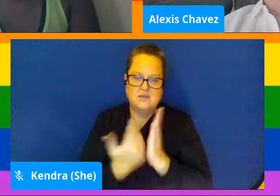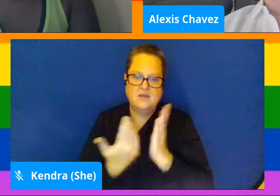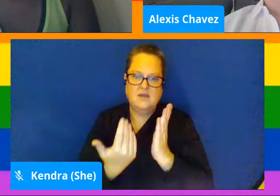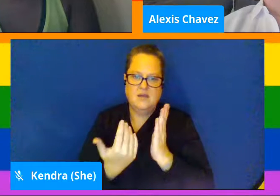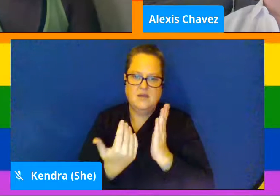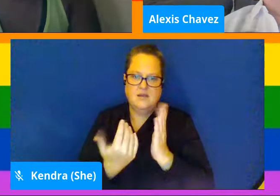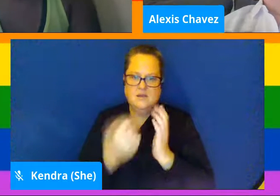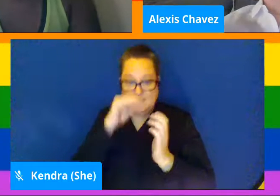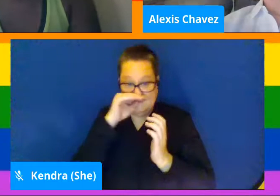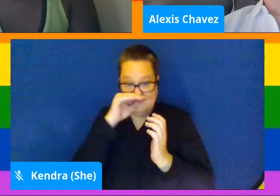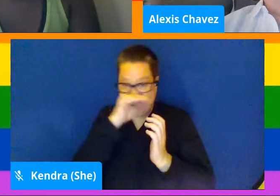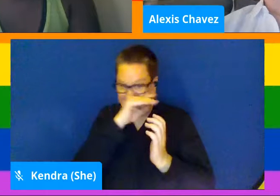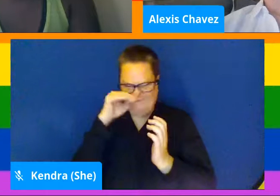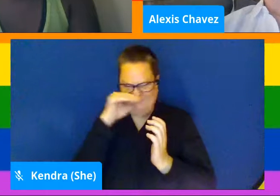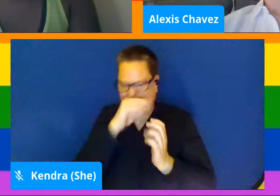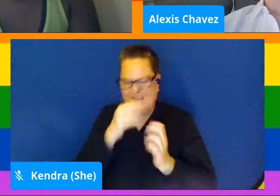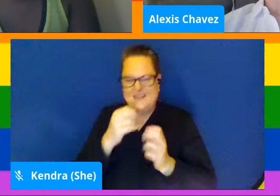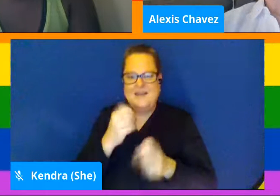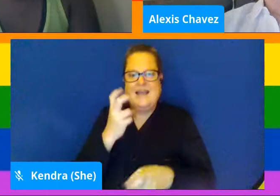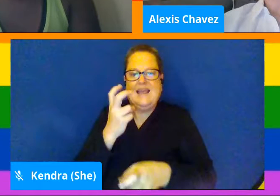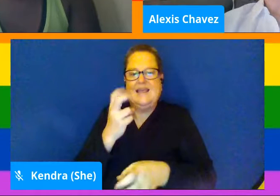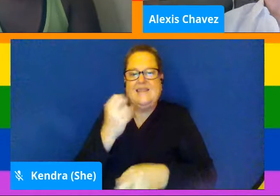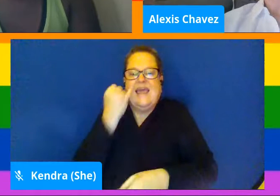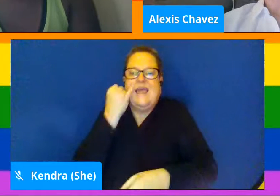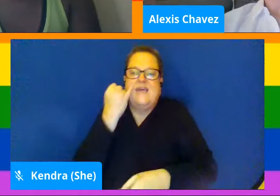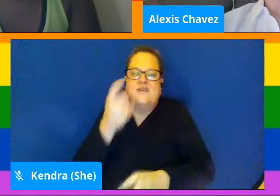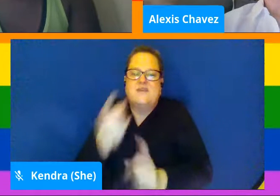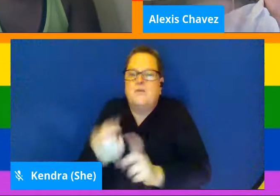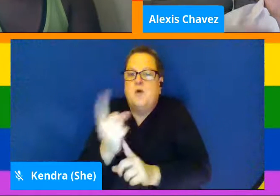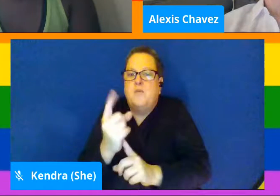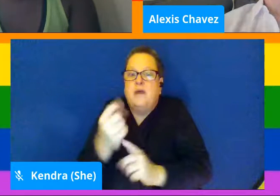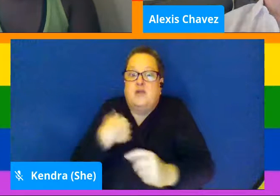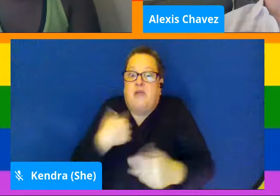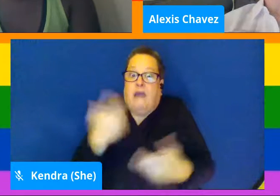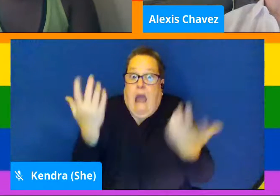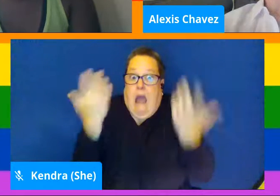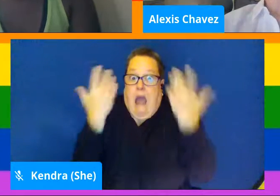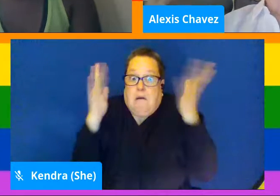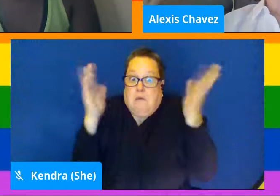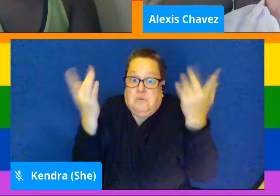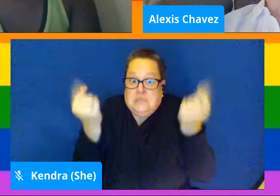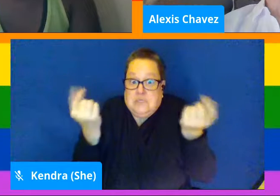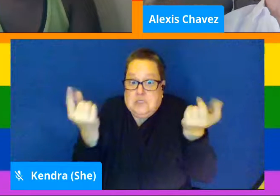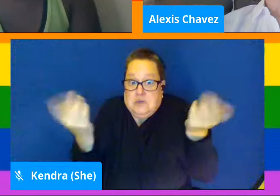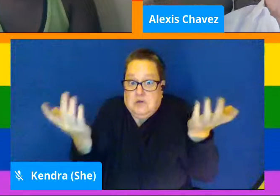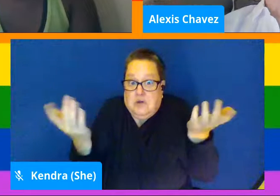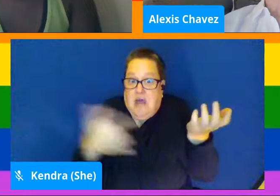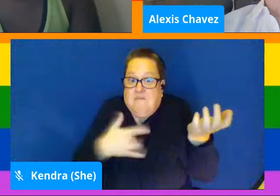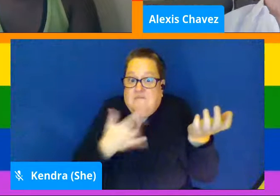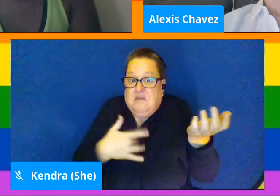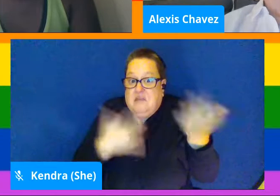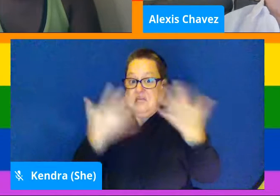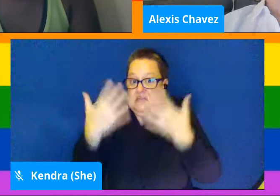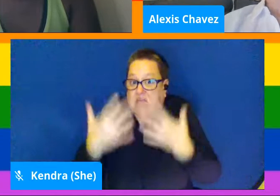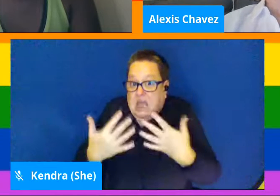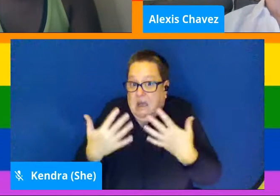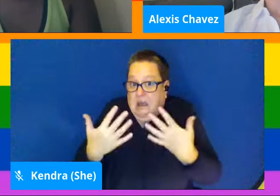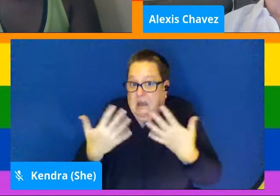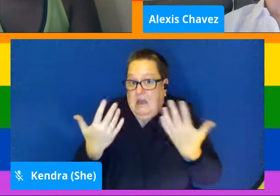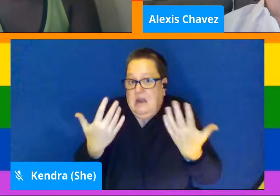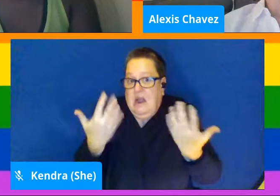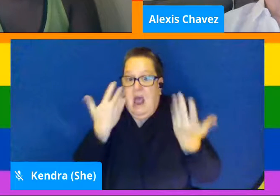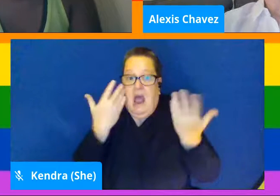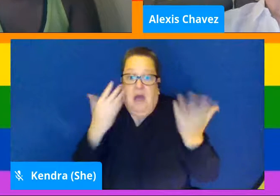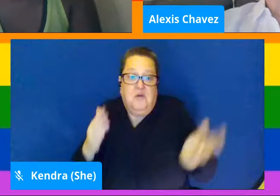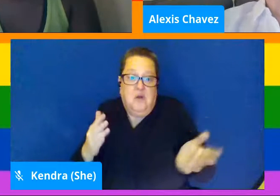and you say, I just don't know what to do. I'm feeling kind of down today. And I don't know if